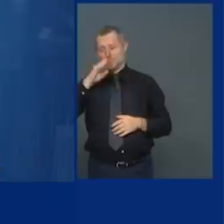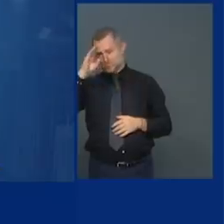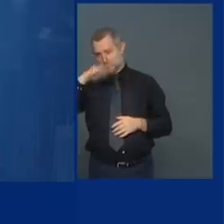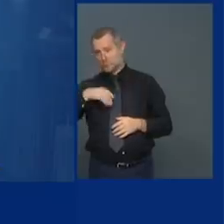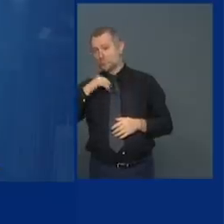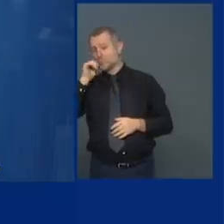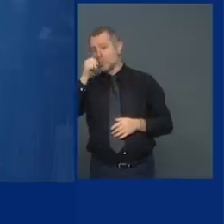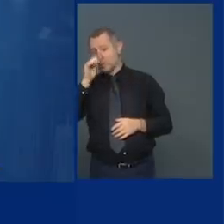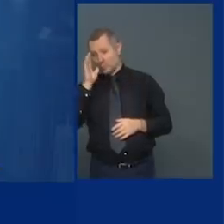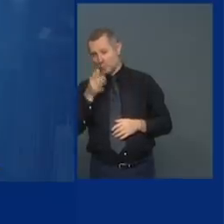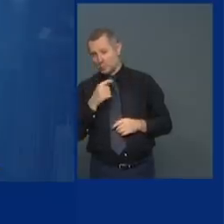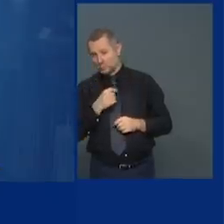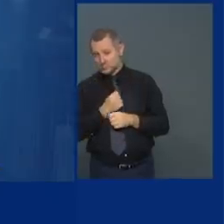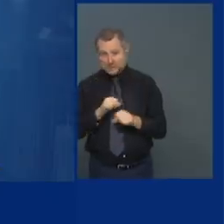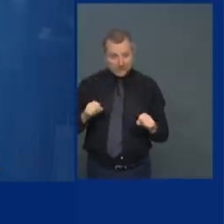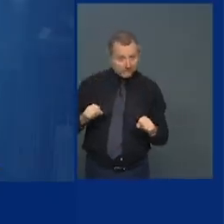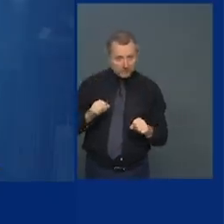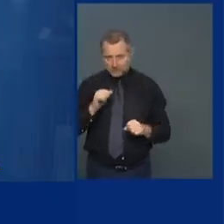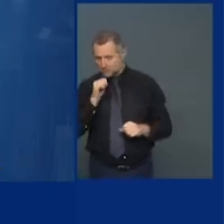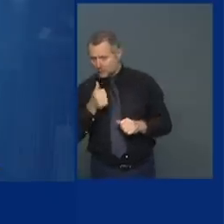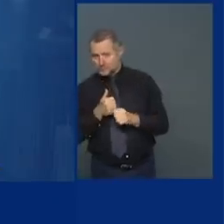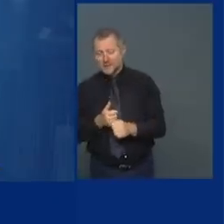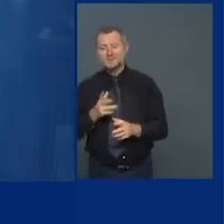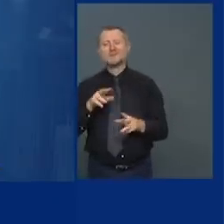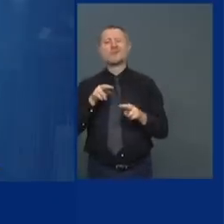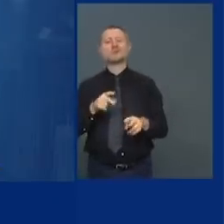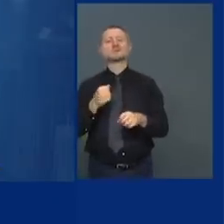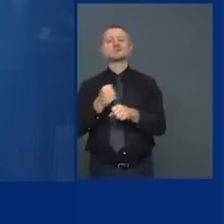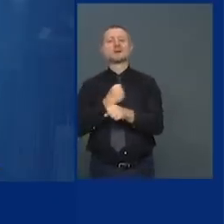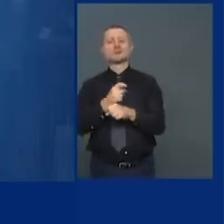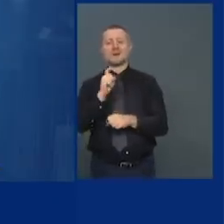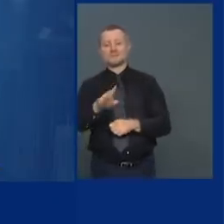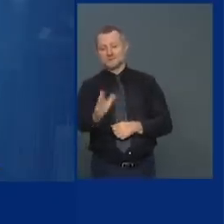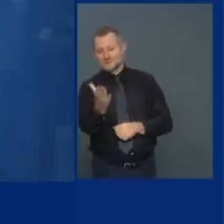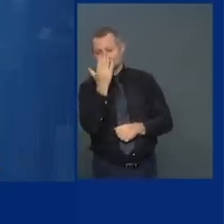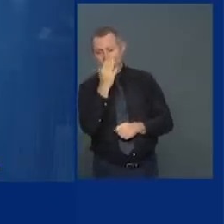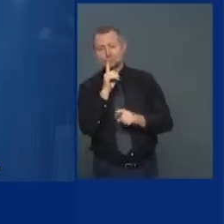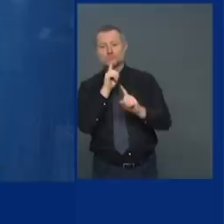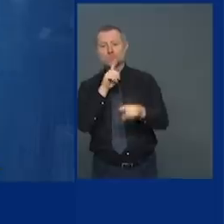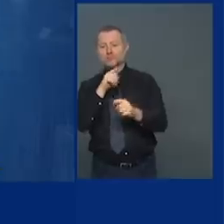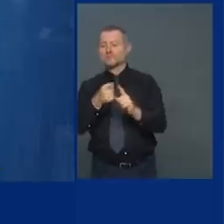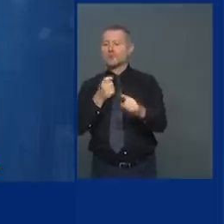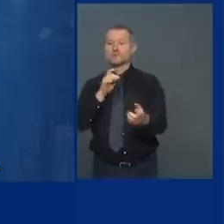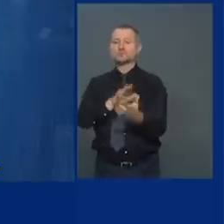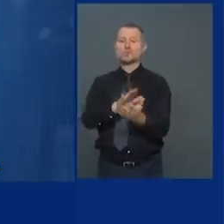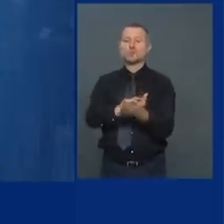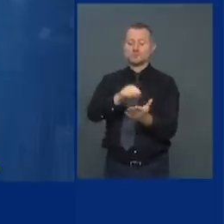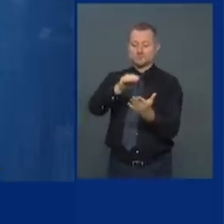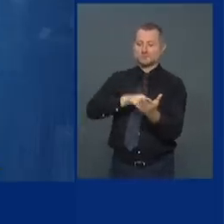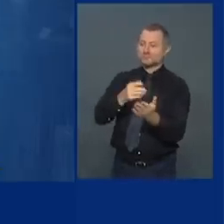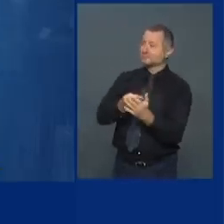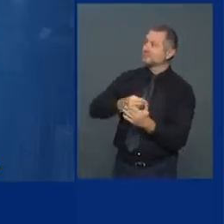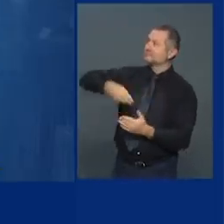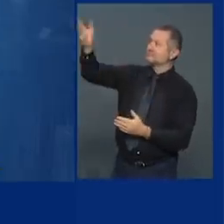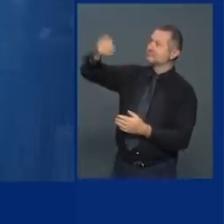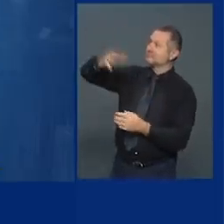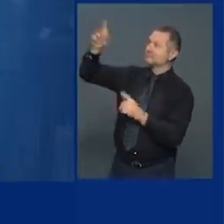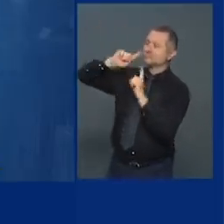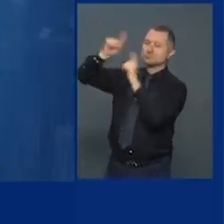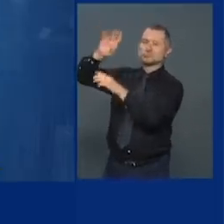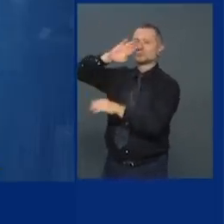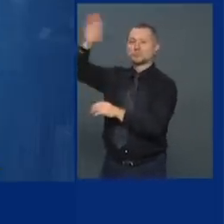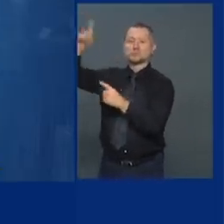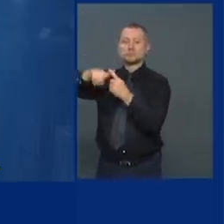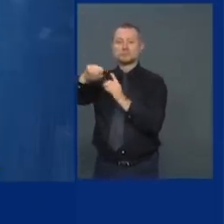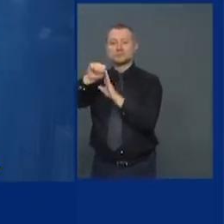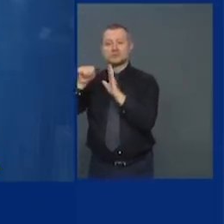the schools must report to the state the data they're doing